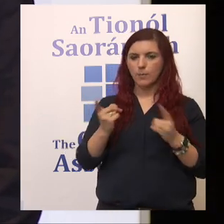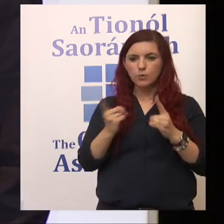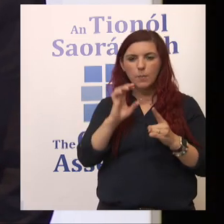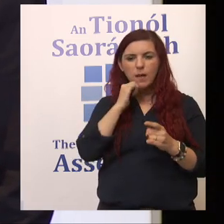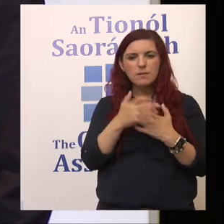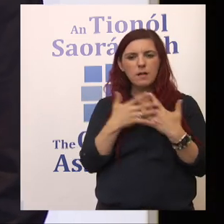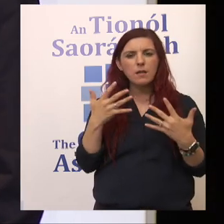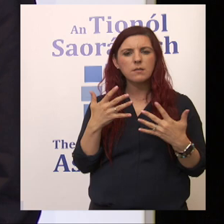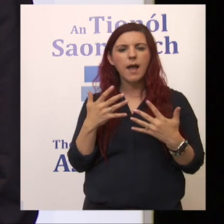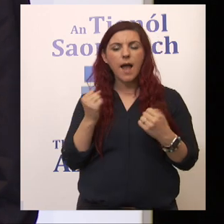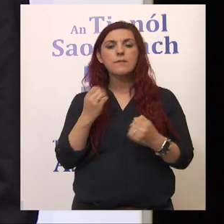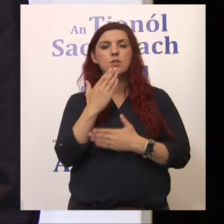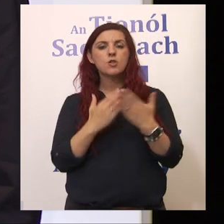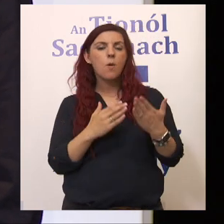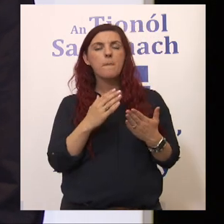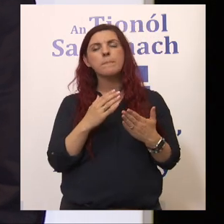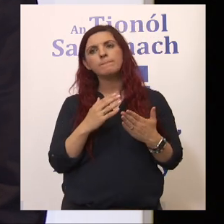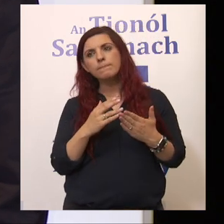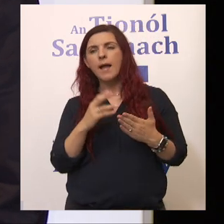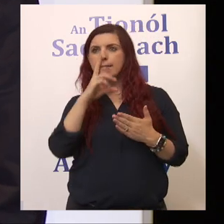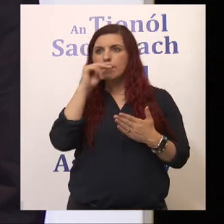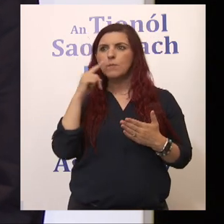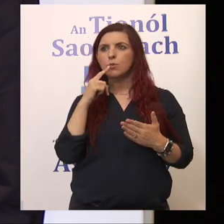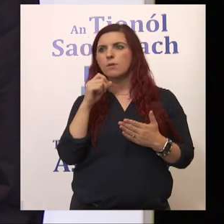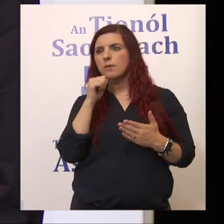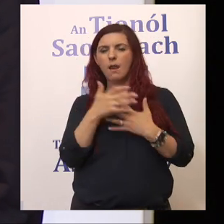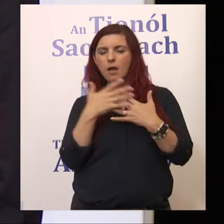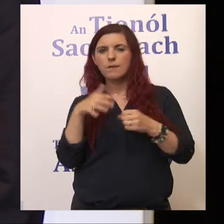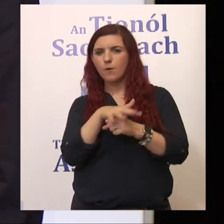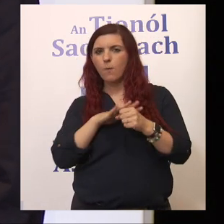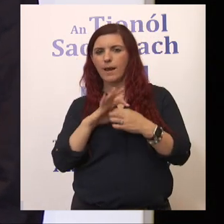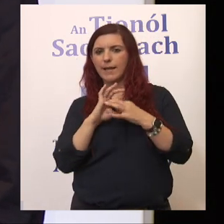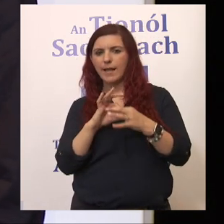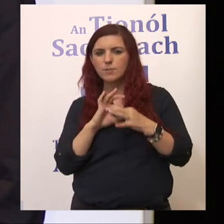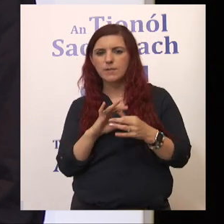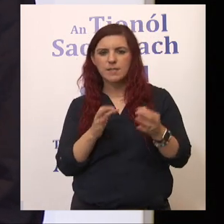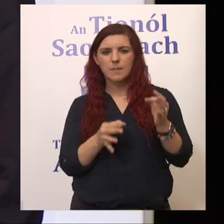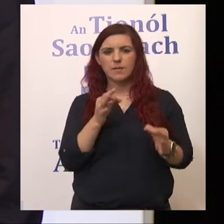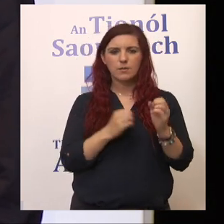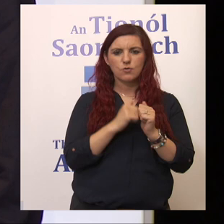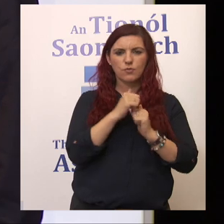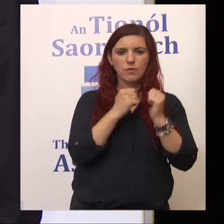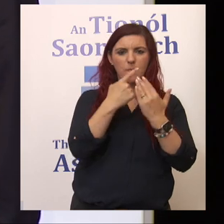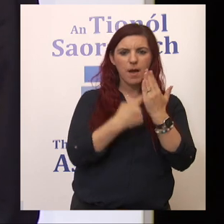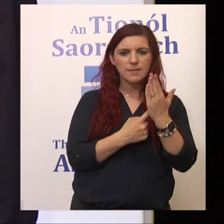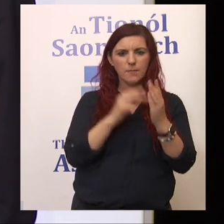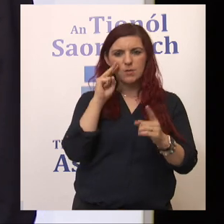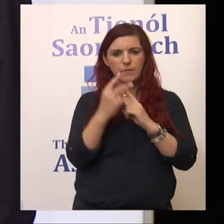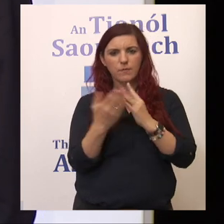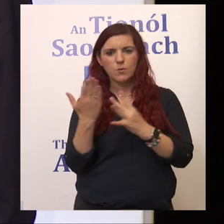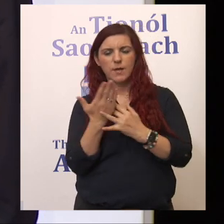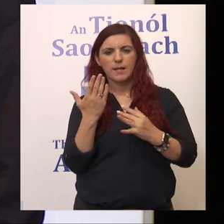of, there's some but there's not a huge amount of local engagement at a political or a structural or a policy level within